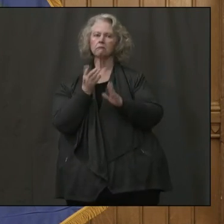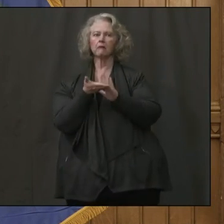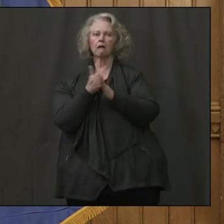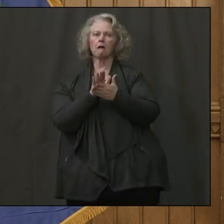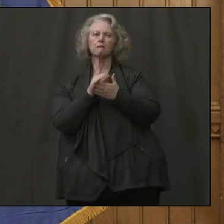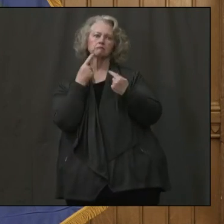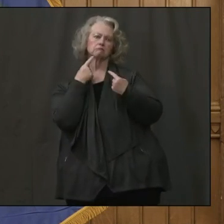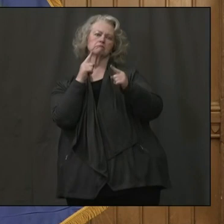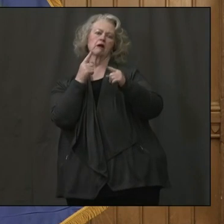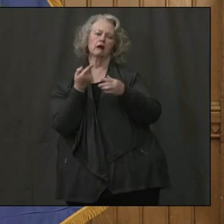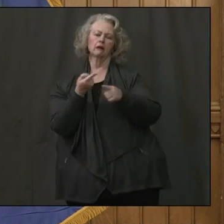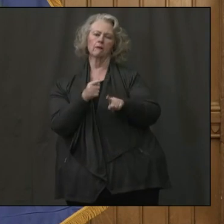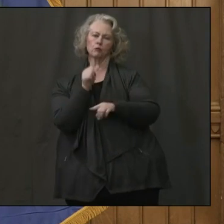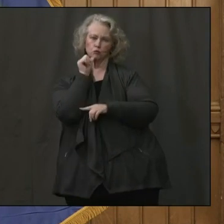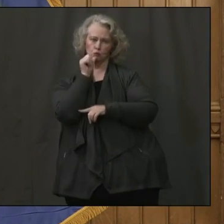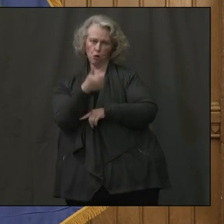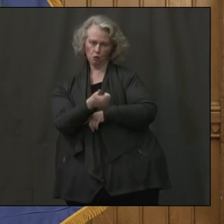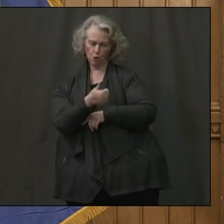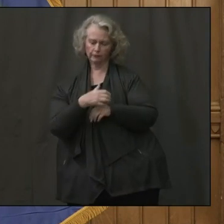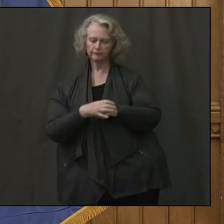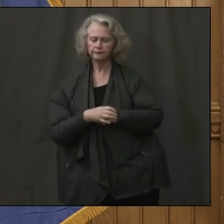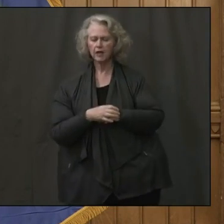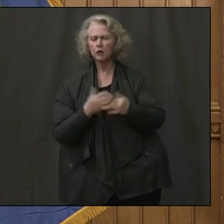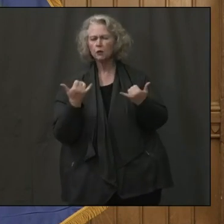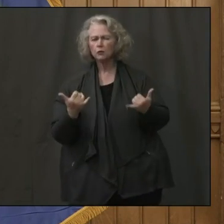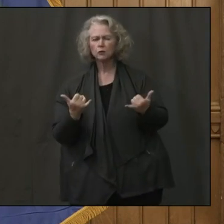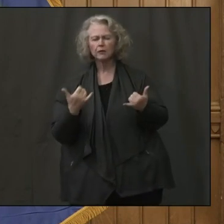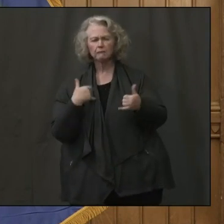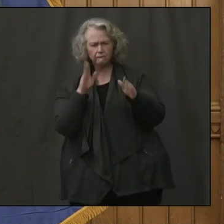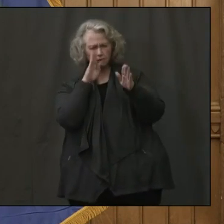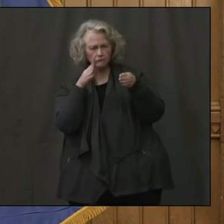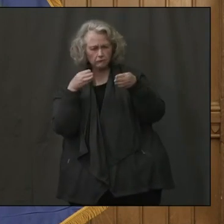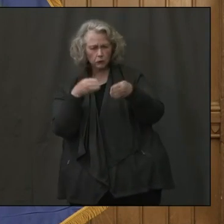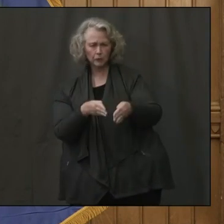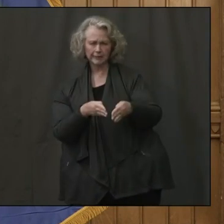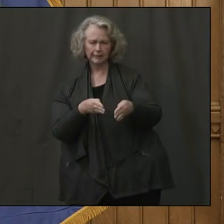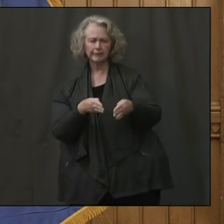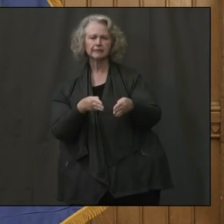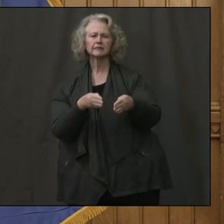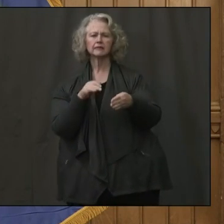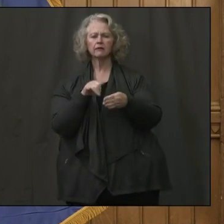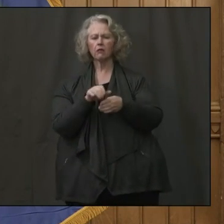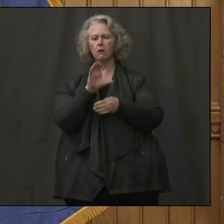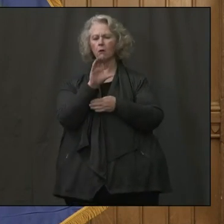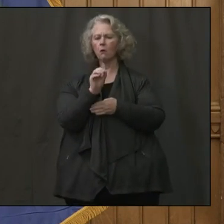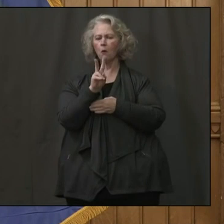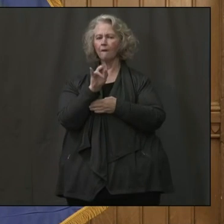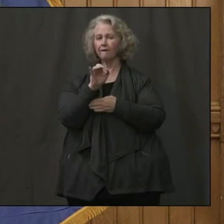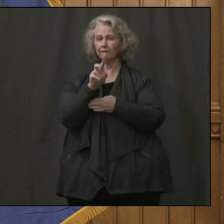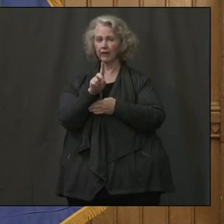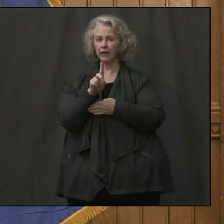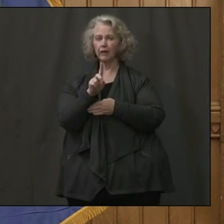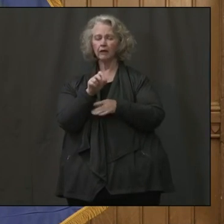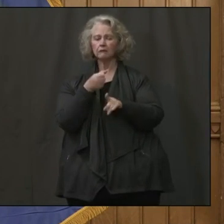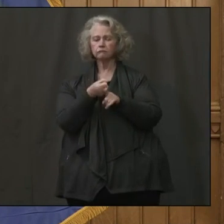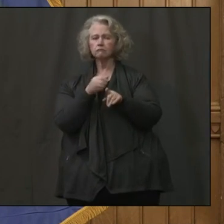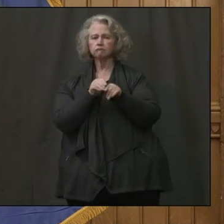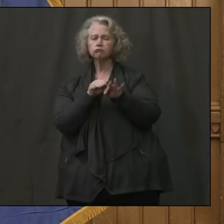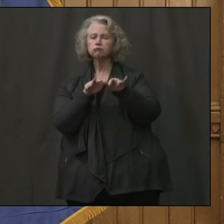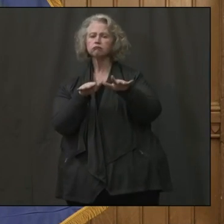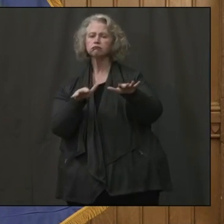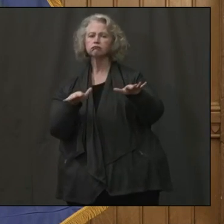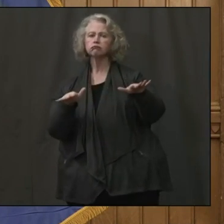What I really wanted to do today is talk about this impact of the COVID pandemic on